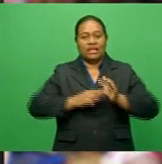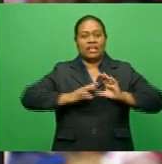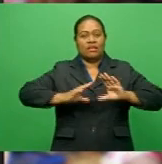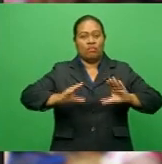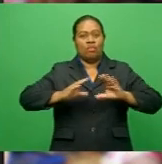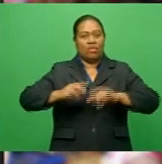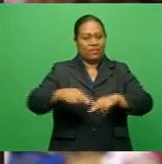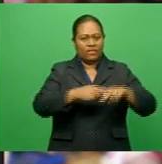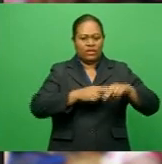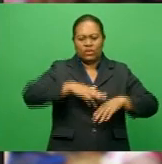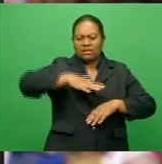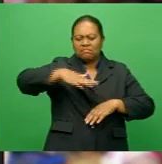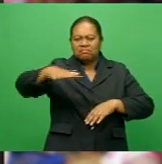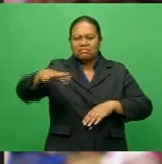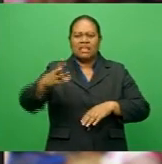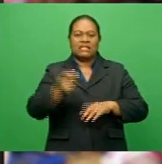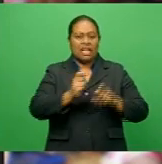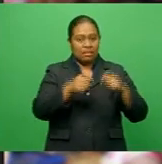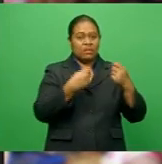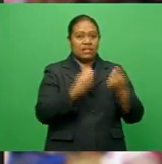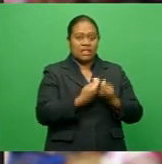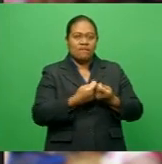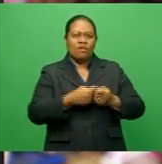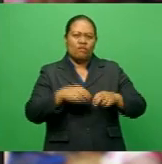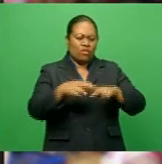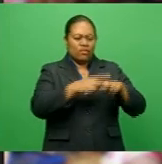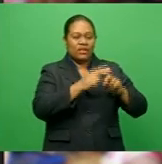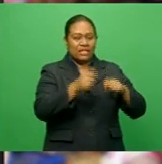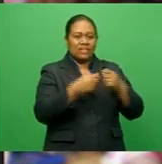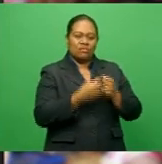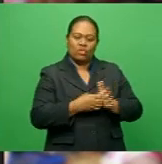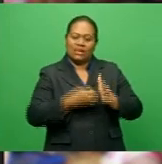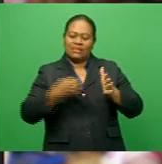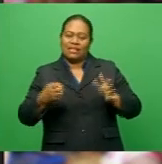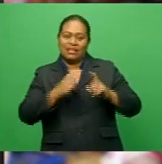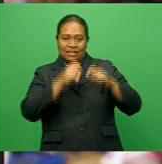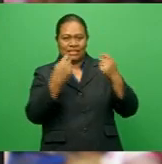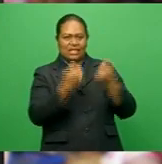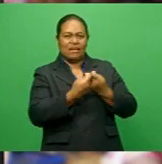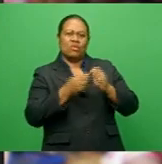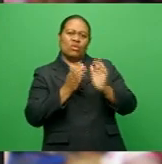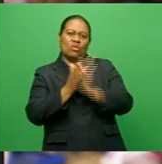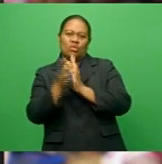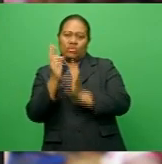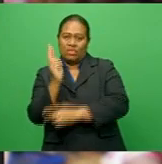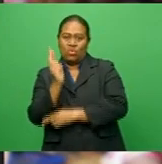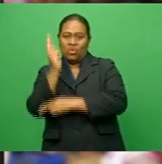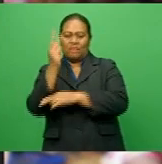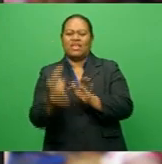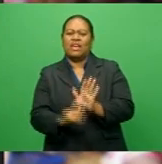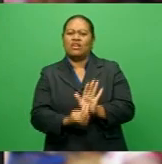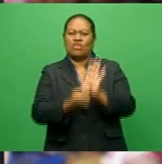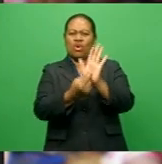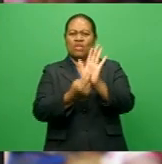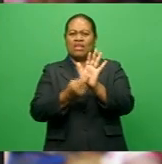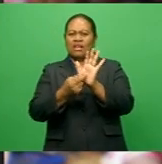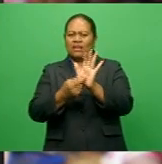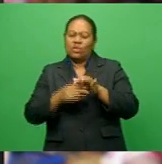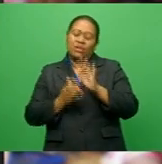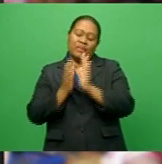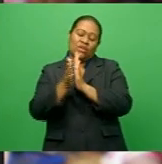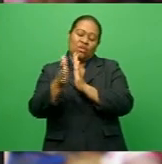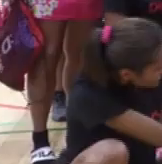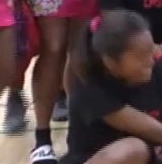will draft some players from the Fiji Pearls extended squad to join the Northern Rays team in next year's Heart Sapphire Series in